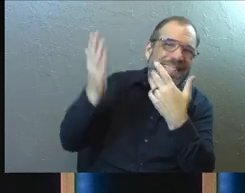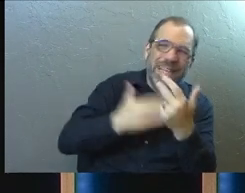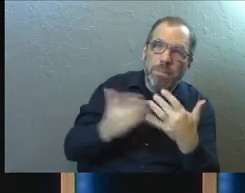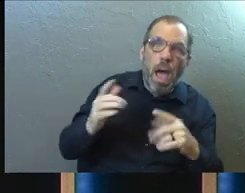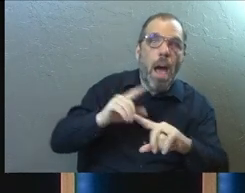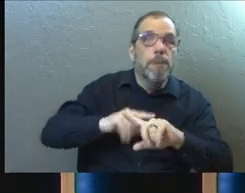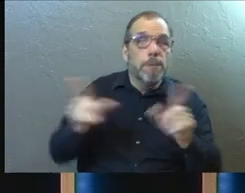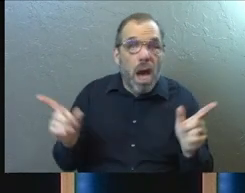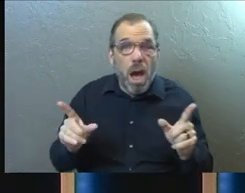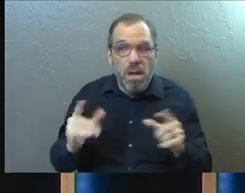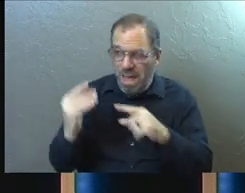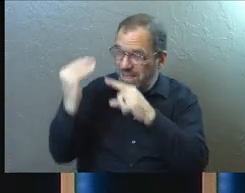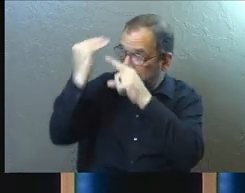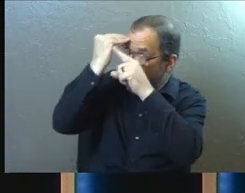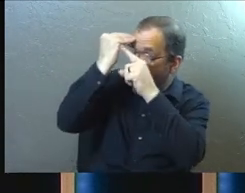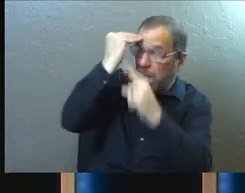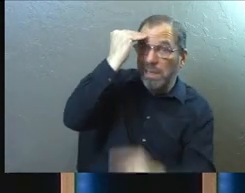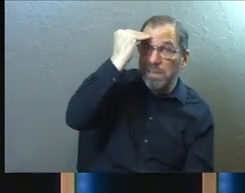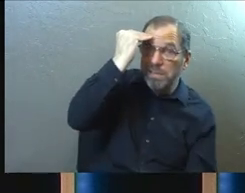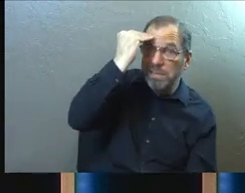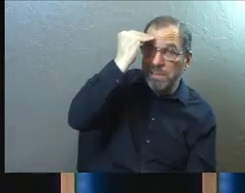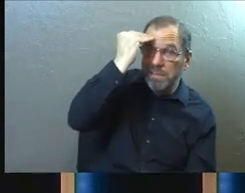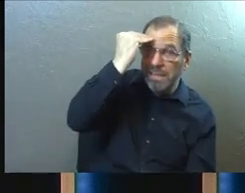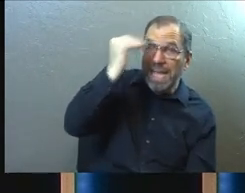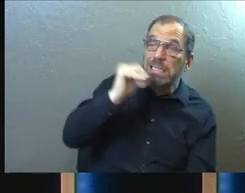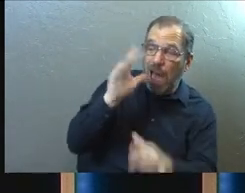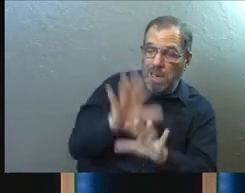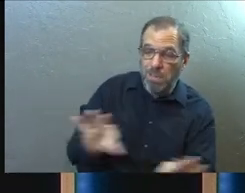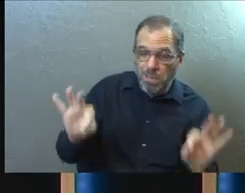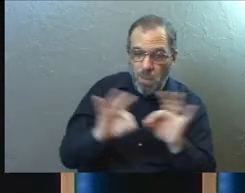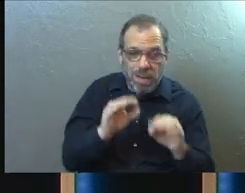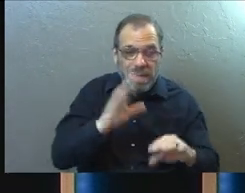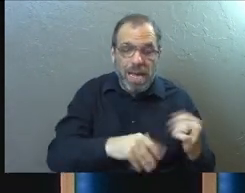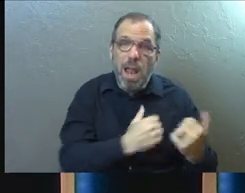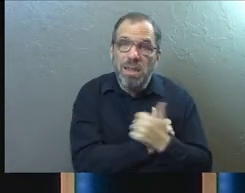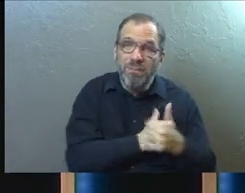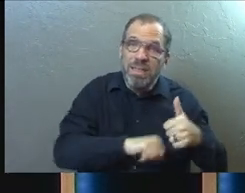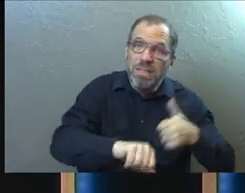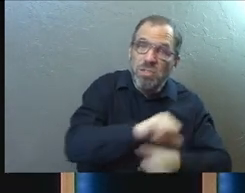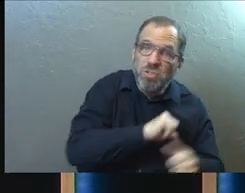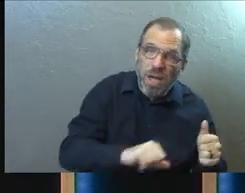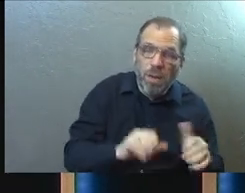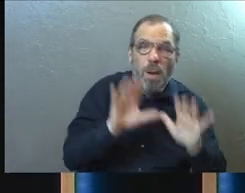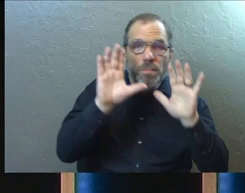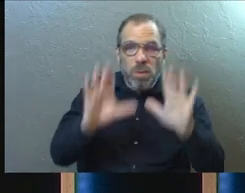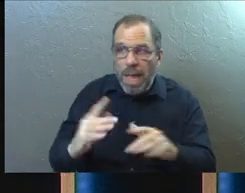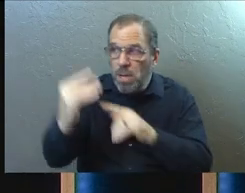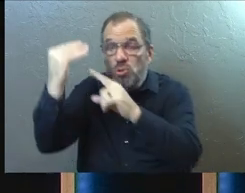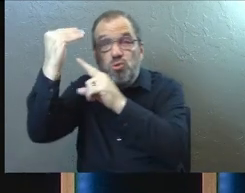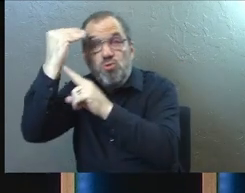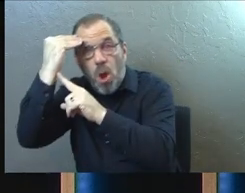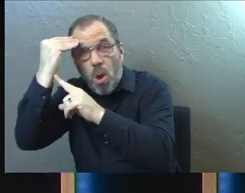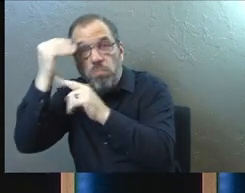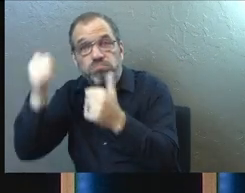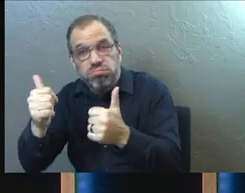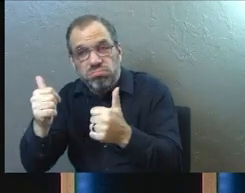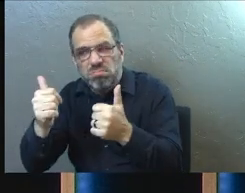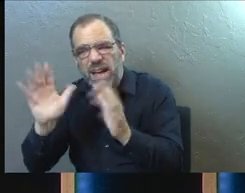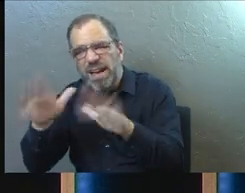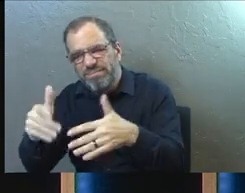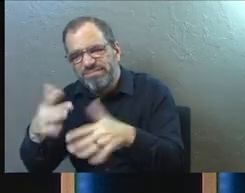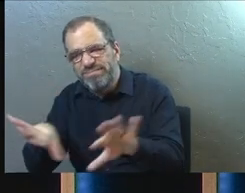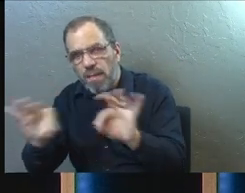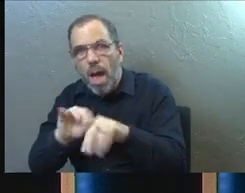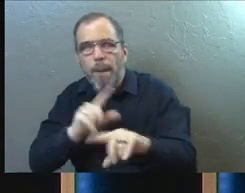matter. However, that knowledge is less important than you loving each other. So it's one thing to know, oh, this isn't a big deal.